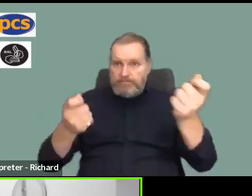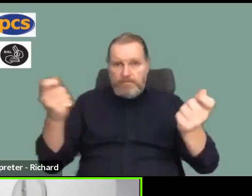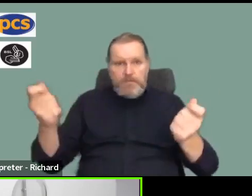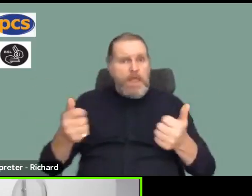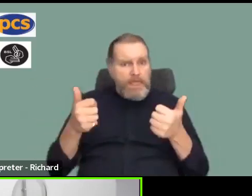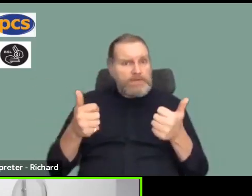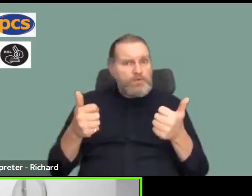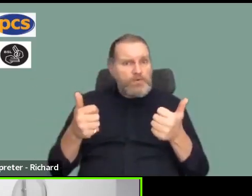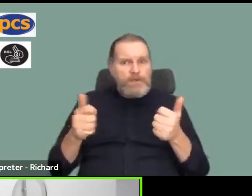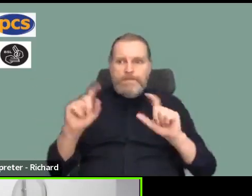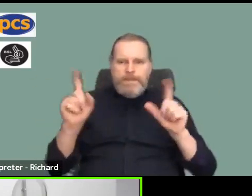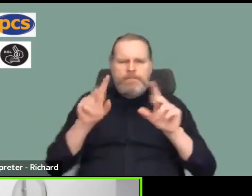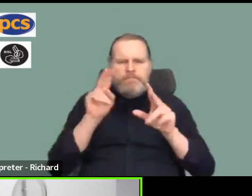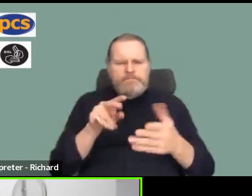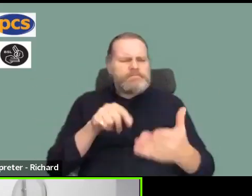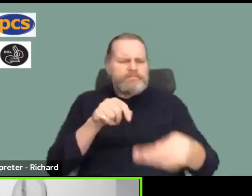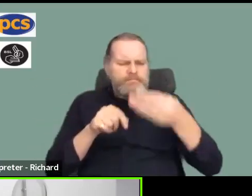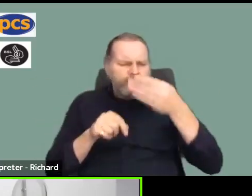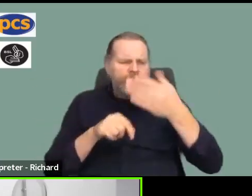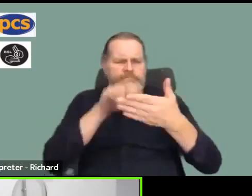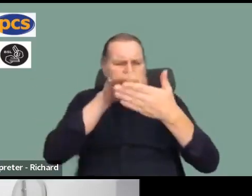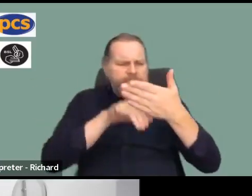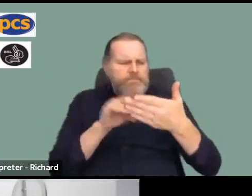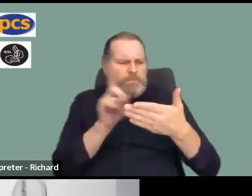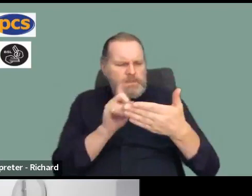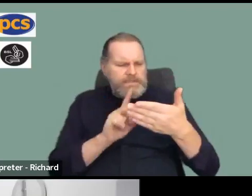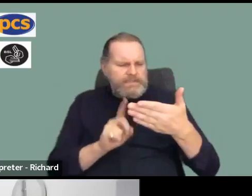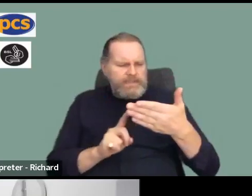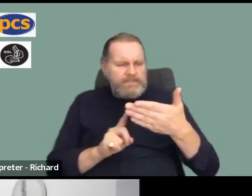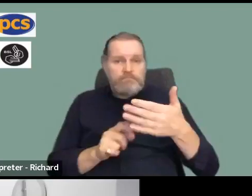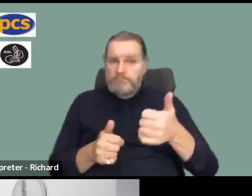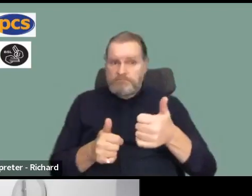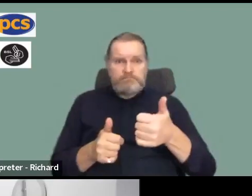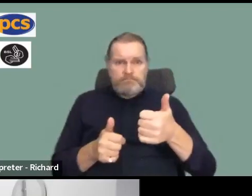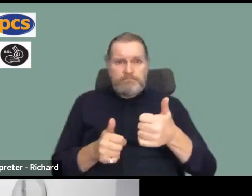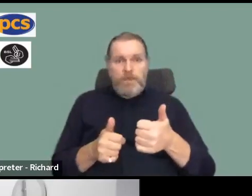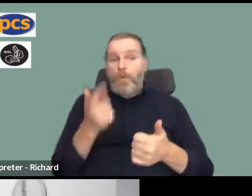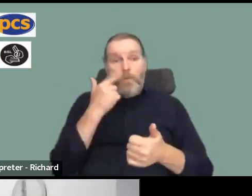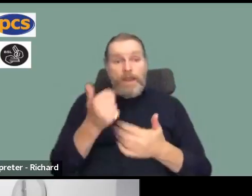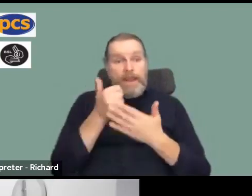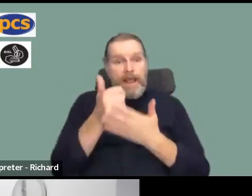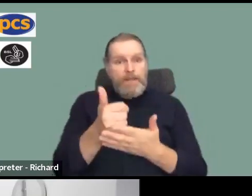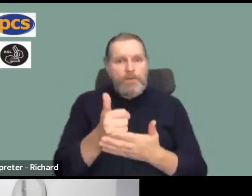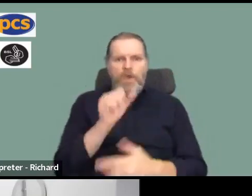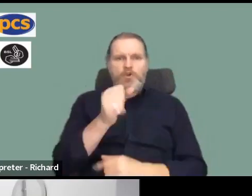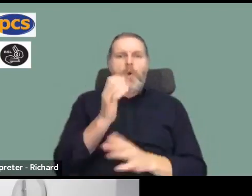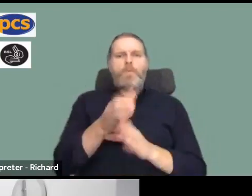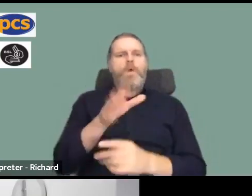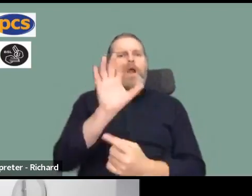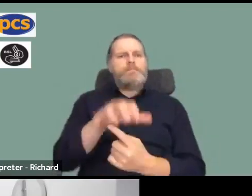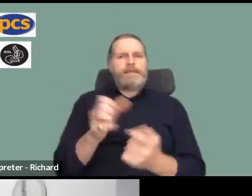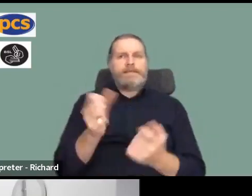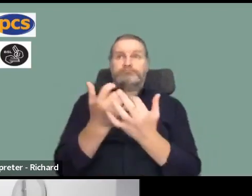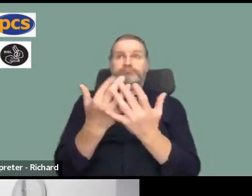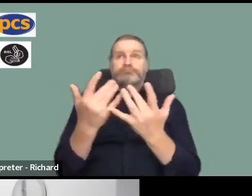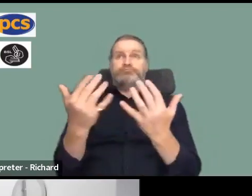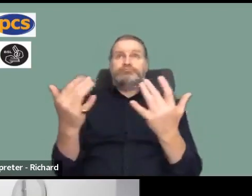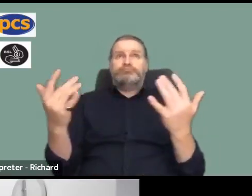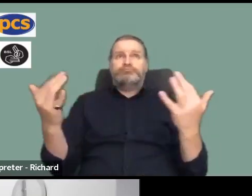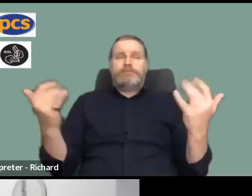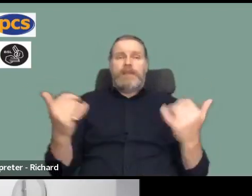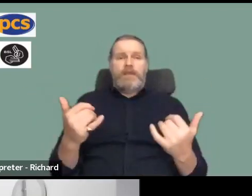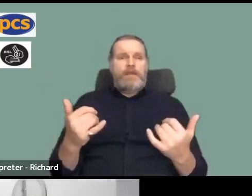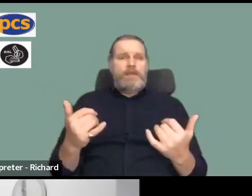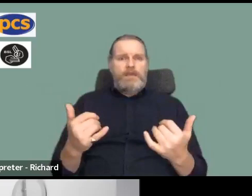and it shows that the union is there and if people need help if you're in a really big place particularly if you're in a workplace